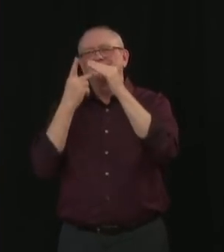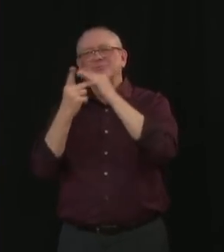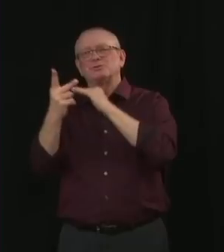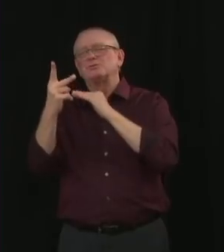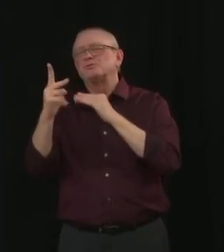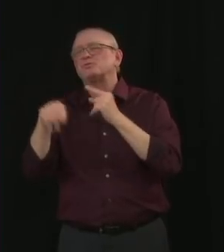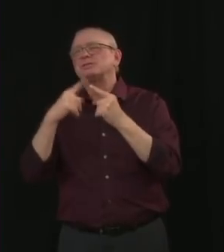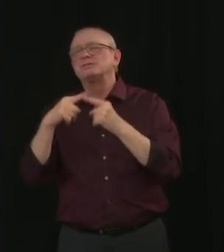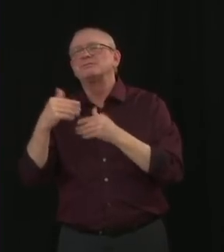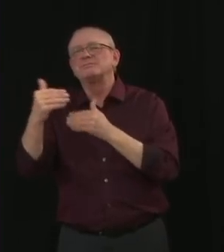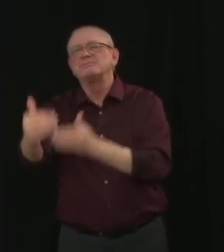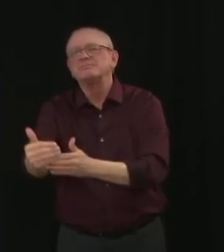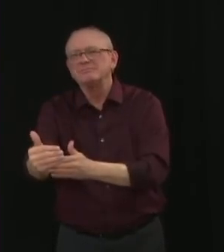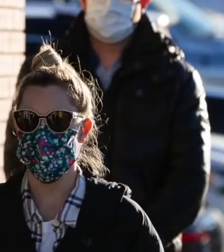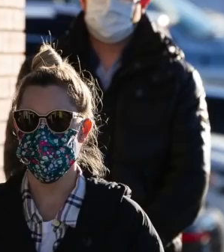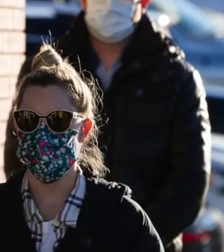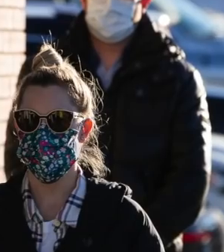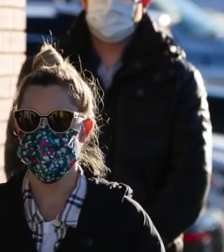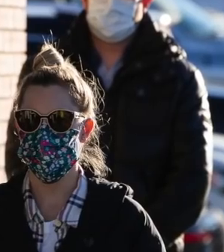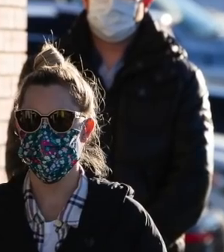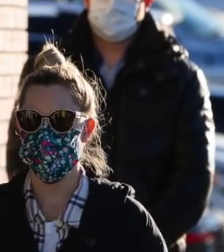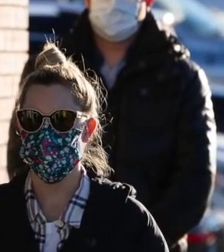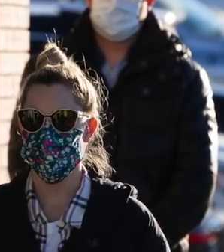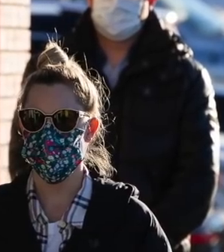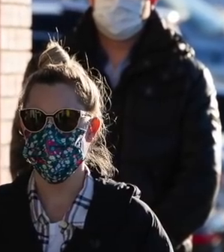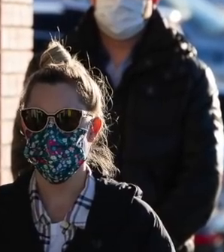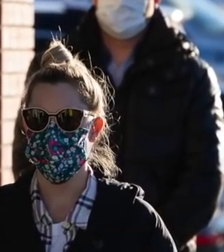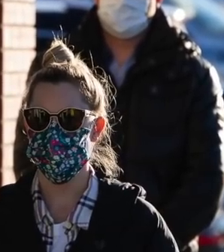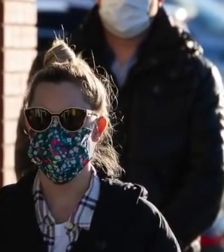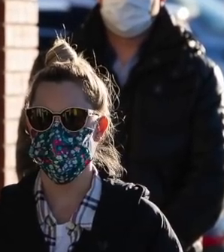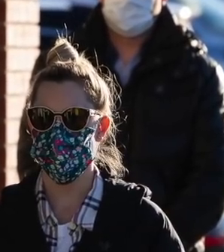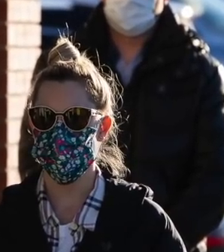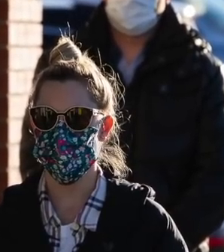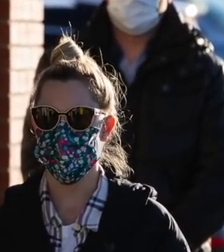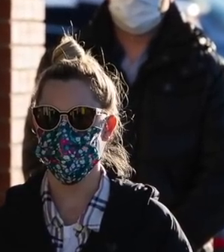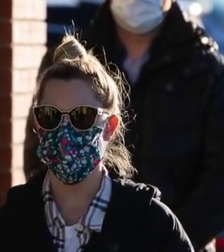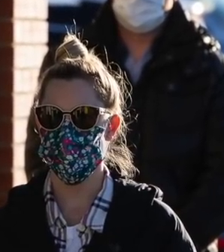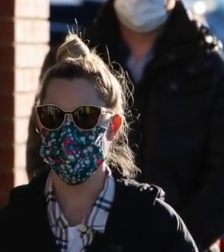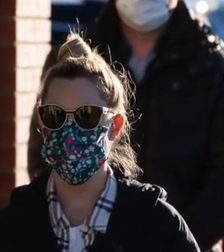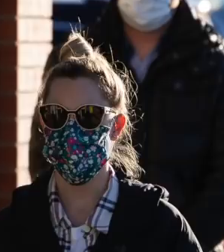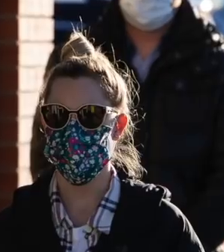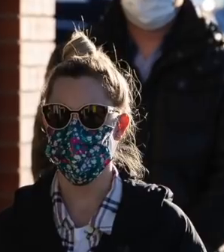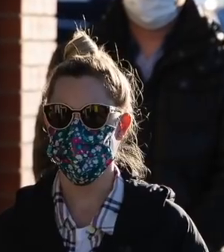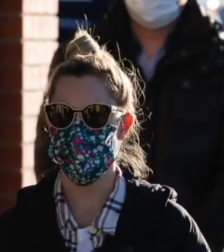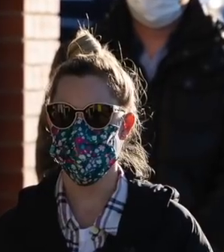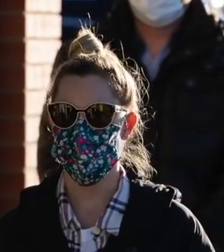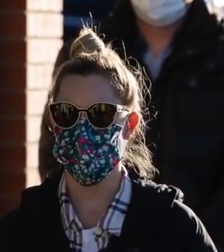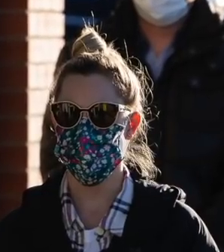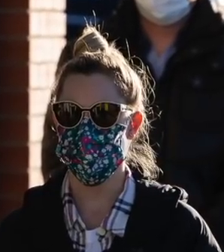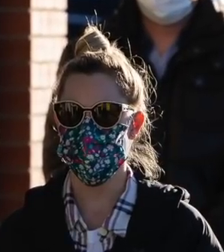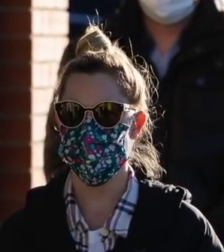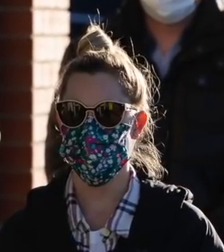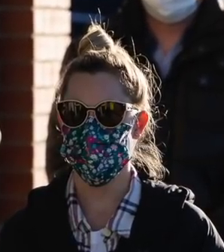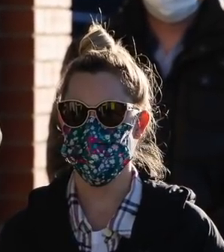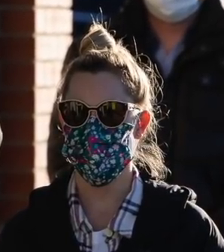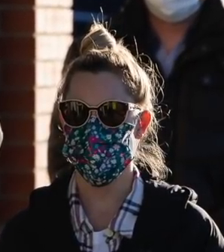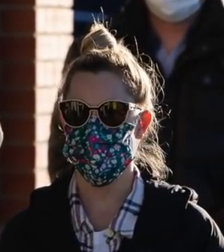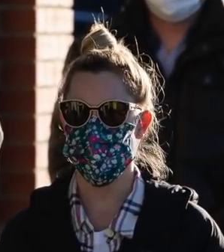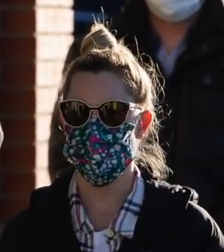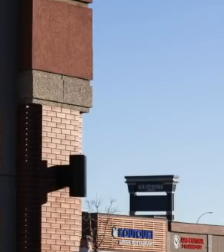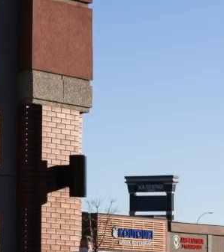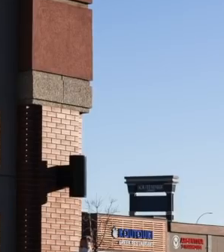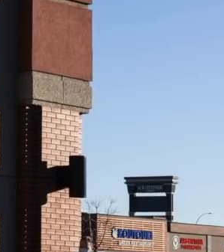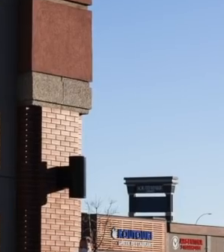makes it a little bit difficult to understand for all these priority groups. These people all have legitimate claims. They're all at-risk groups